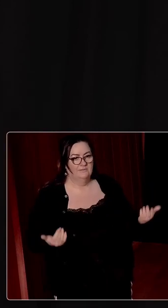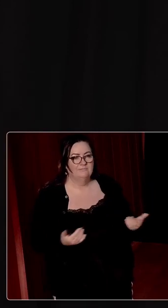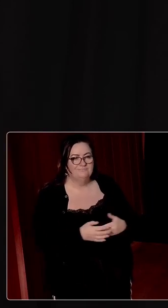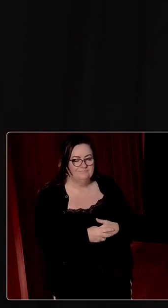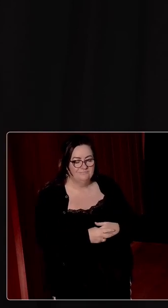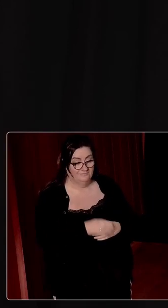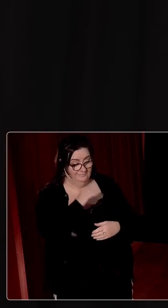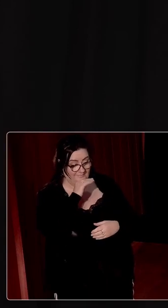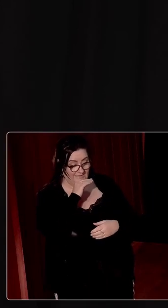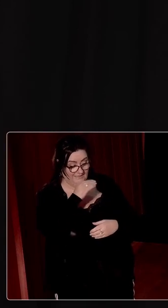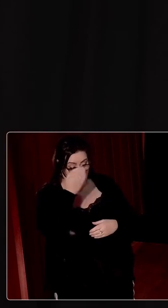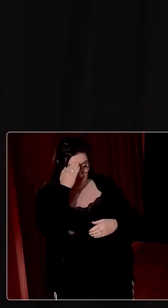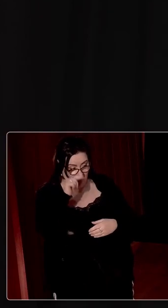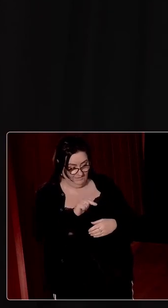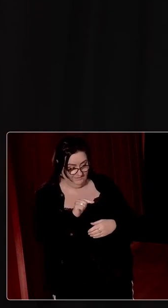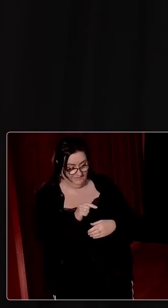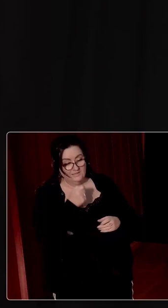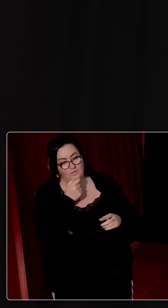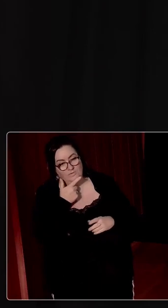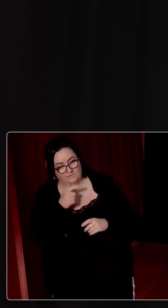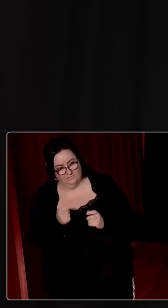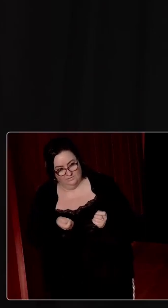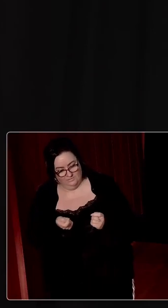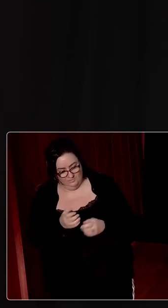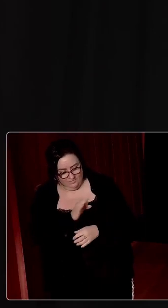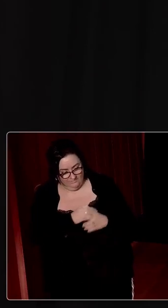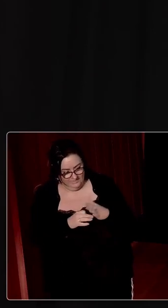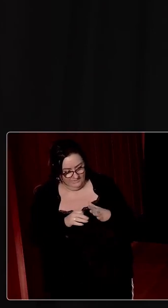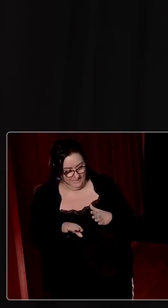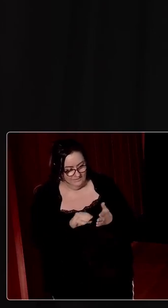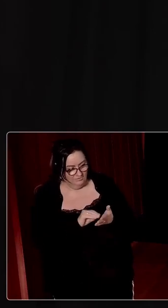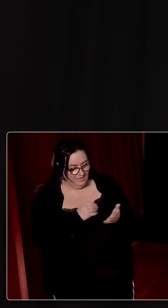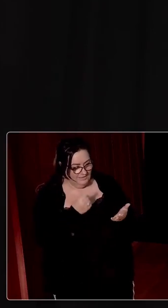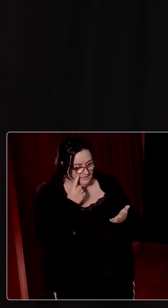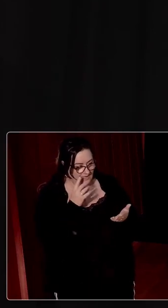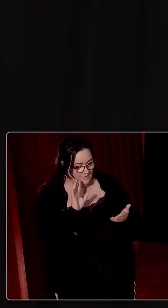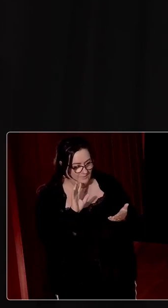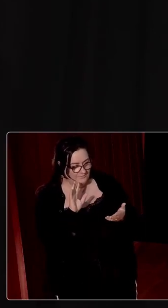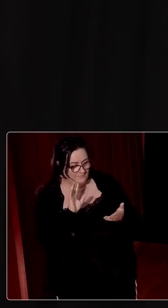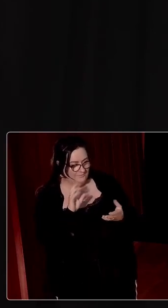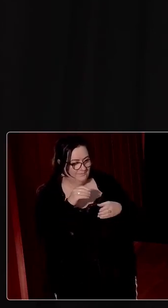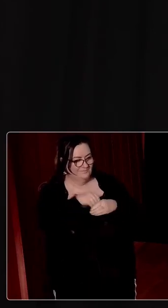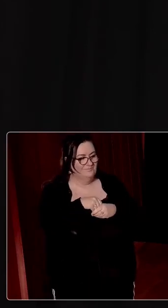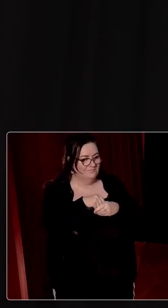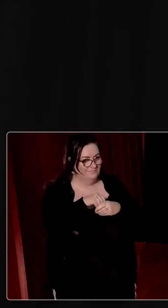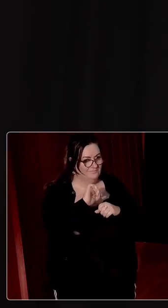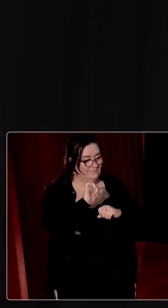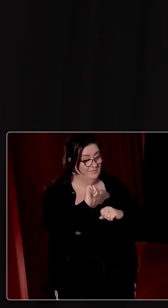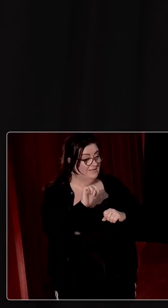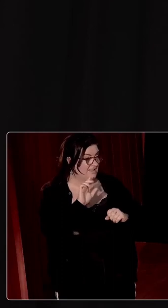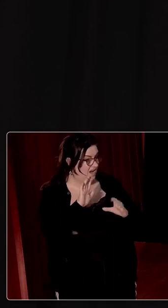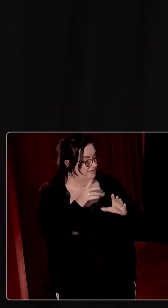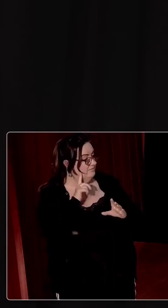it meant that the Irish state then had to, the Dublin government then had to try to insert itself, because it had